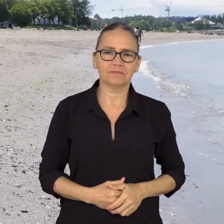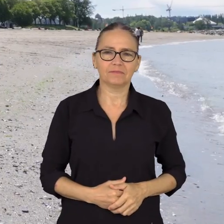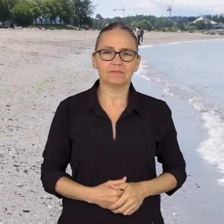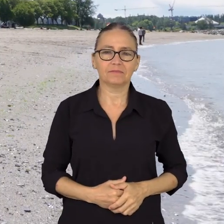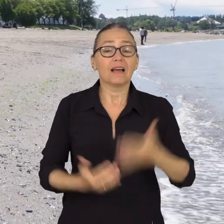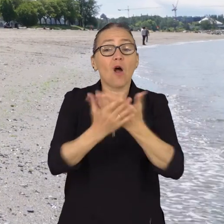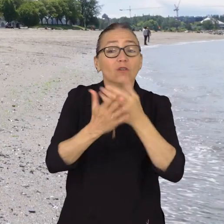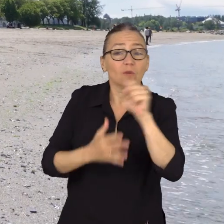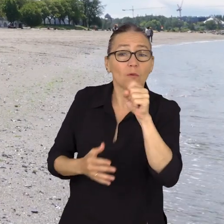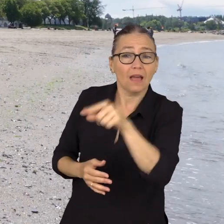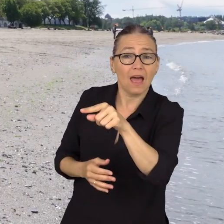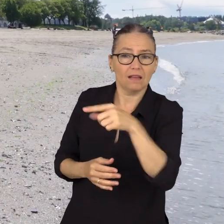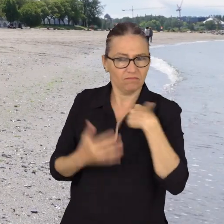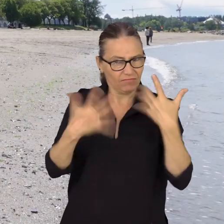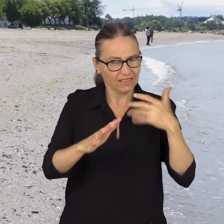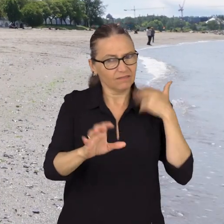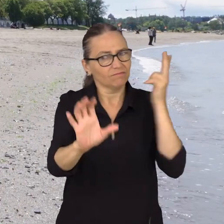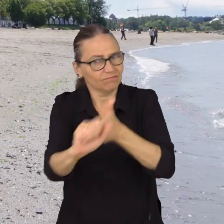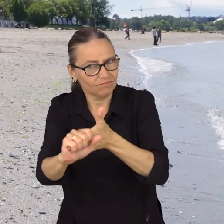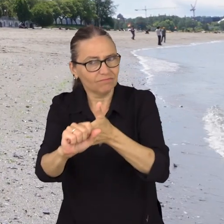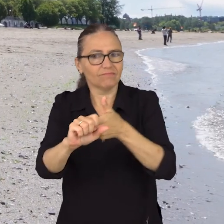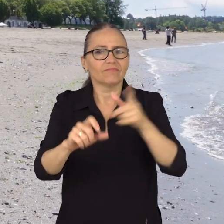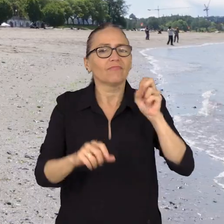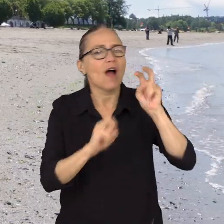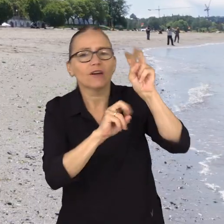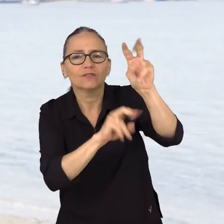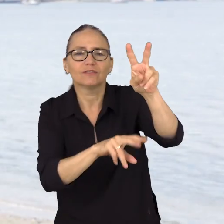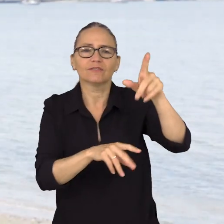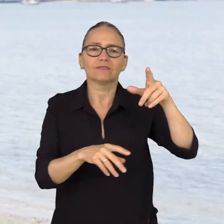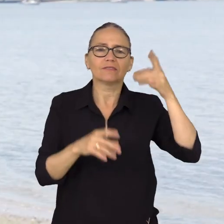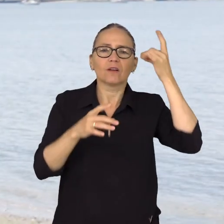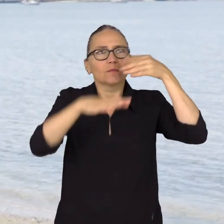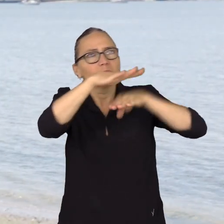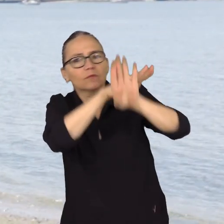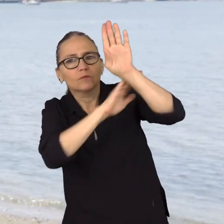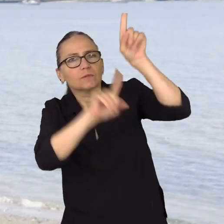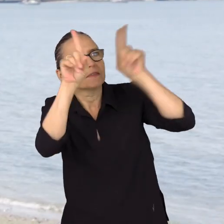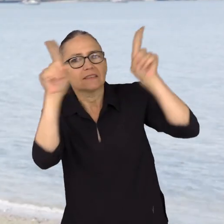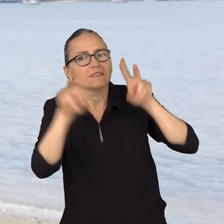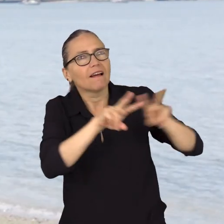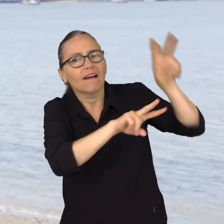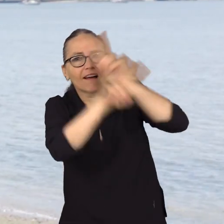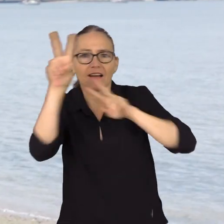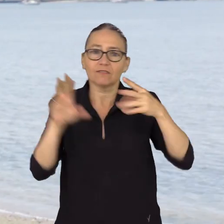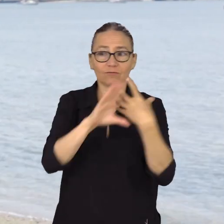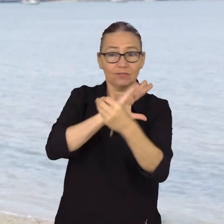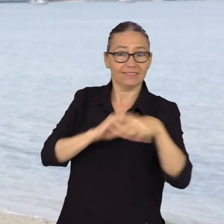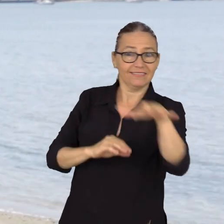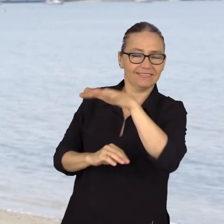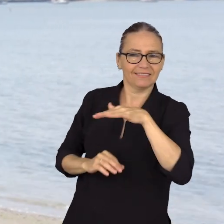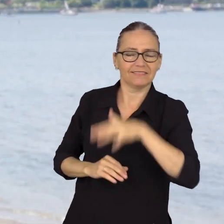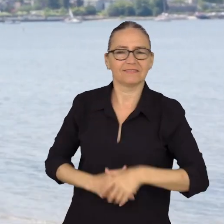When I was in high school, I went to an astronomy trip. The skies were all overcast